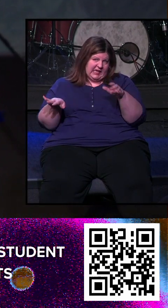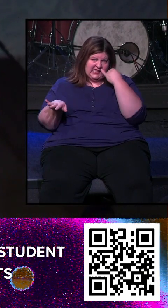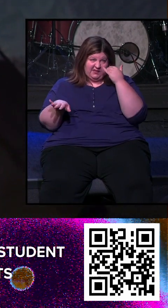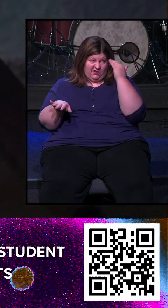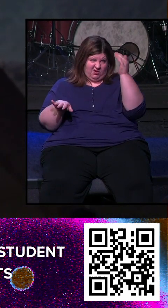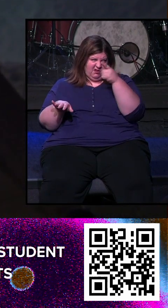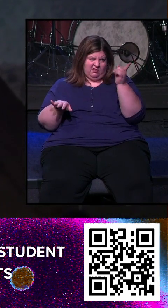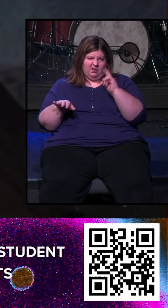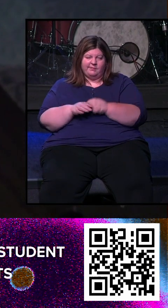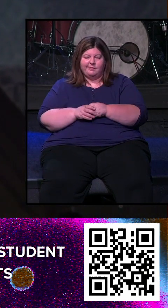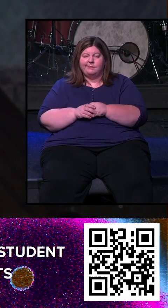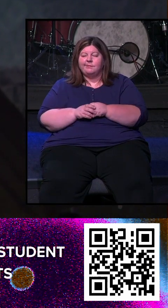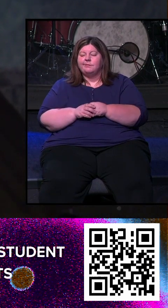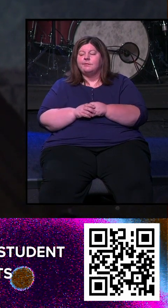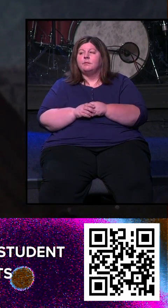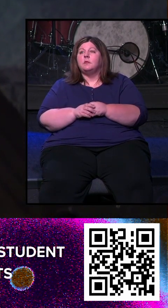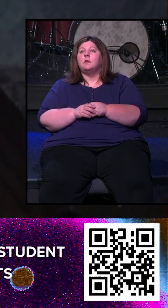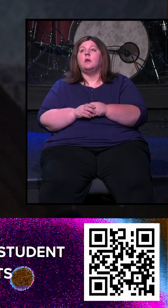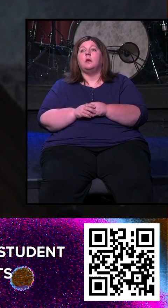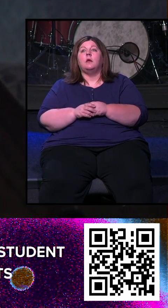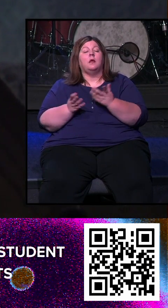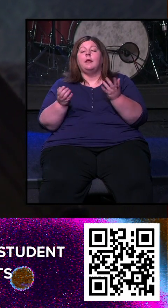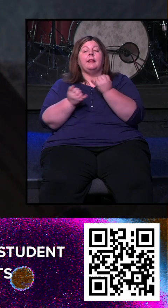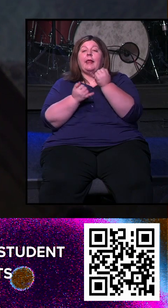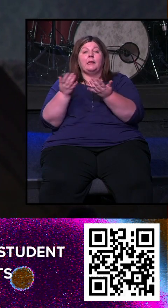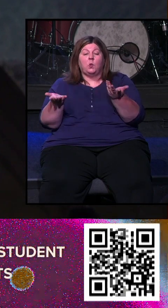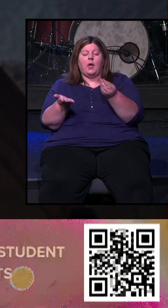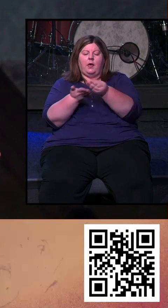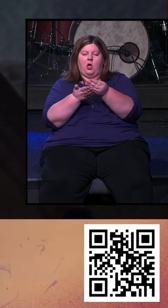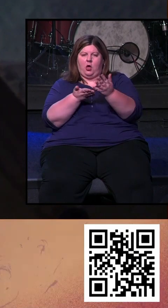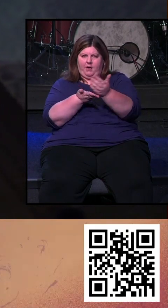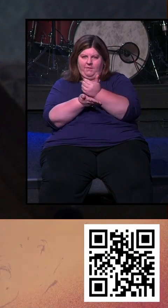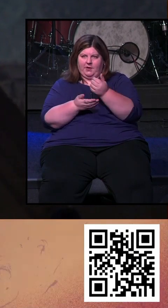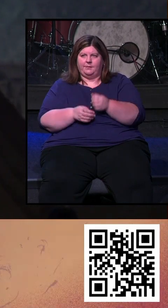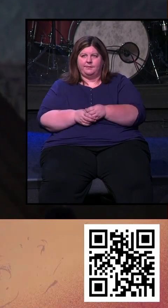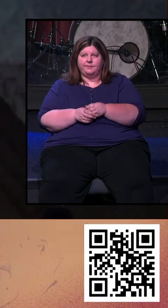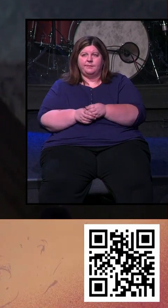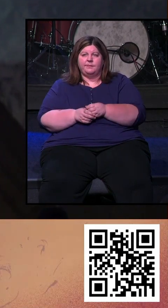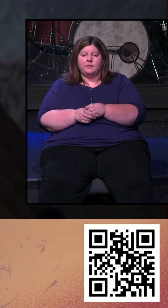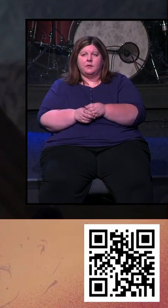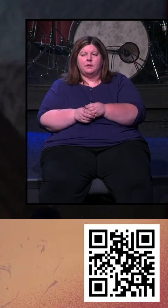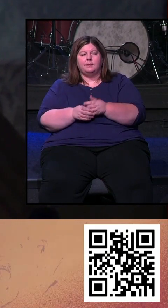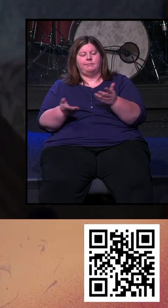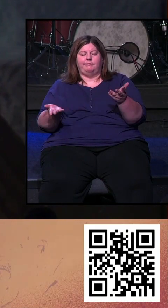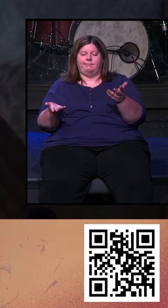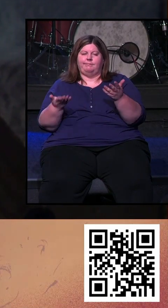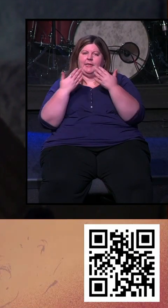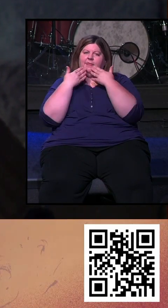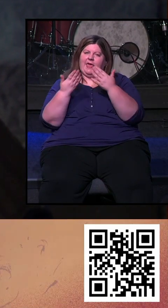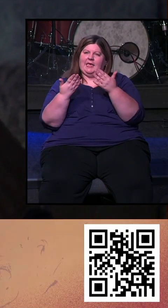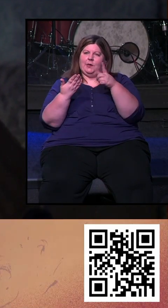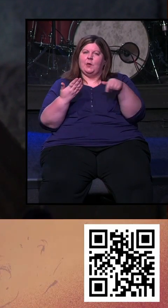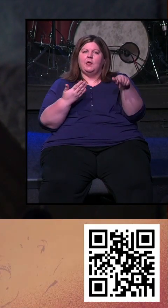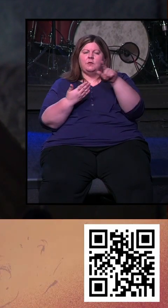is you. So the last one is this, is just offering. We get to move into a time of offering. And I just want to say thank you to those of you